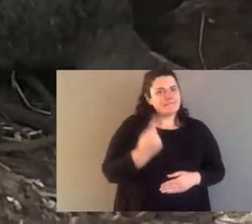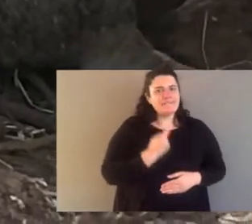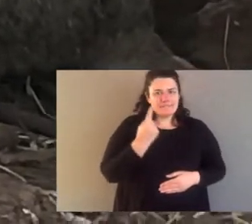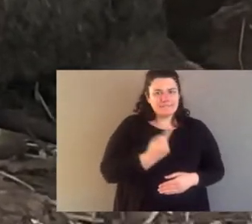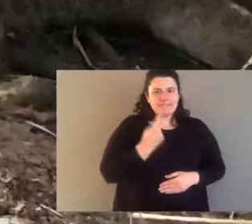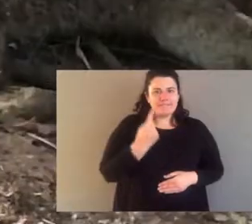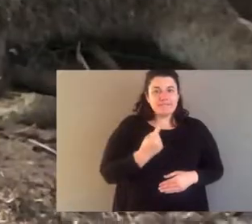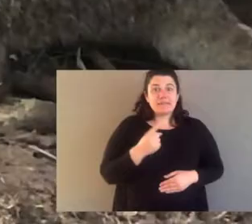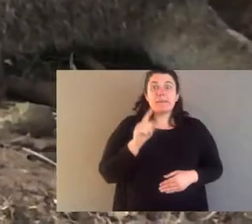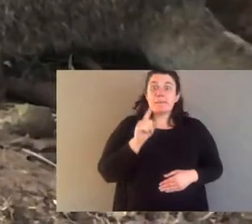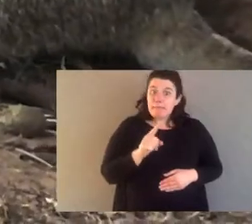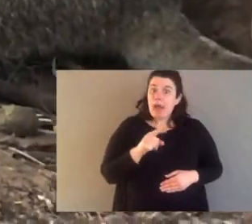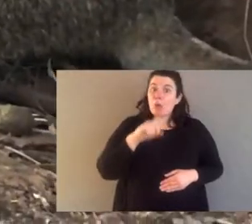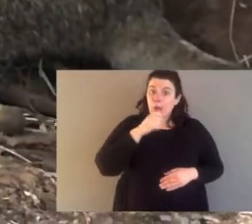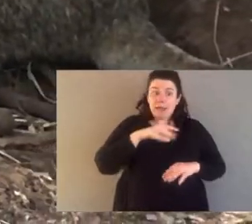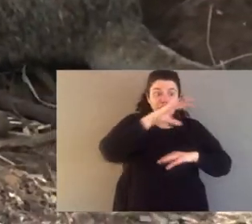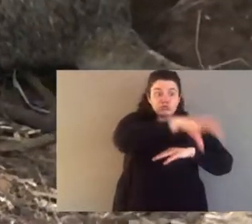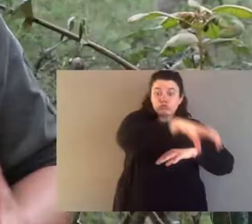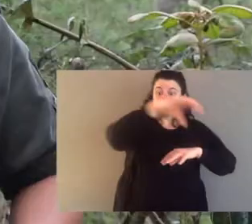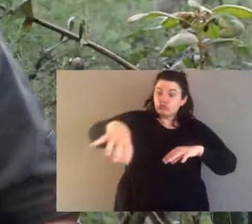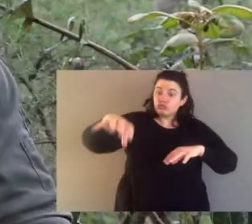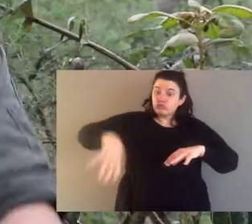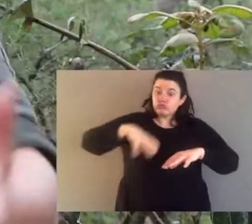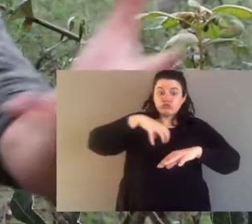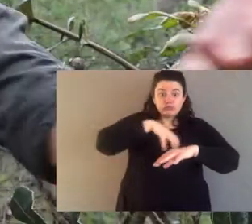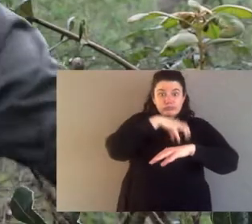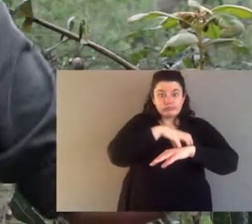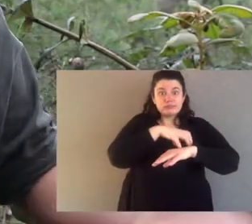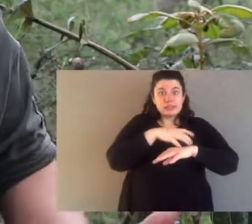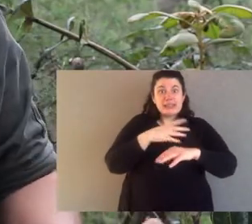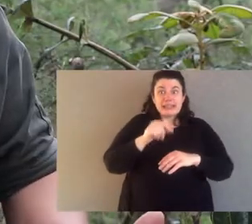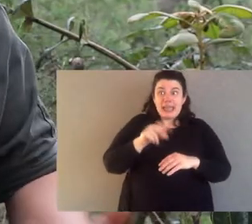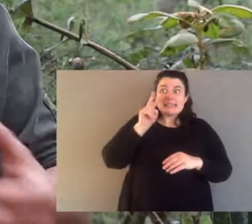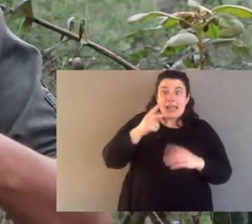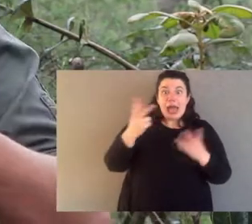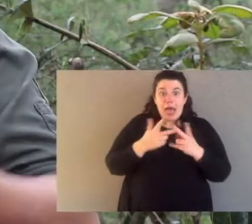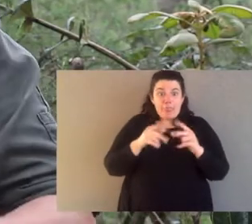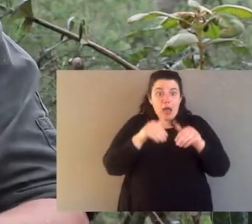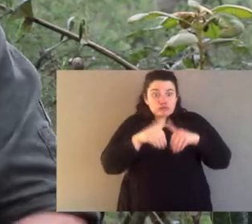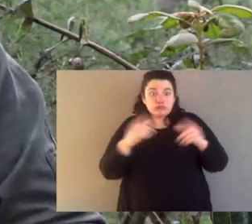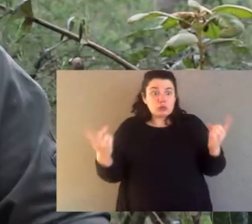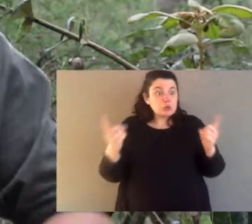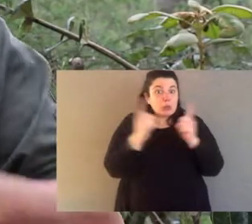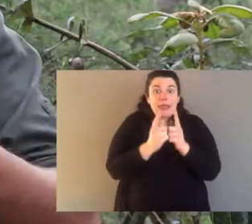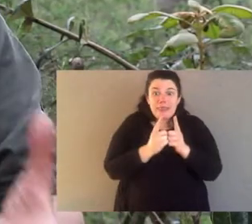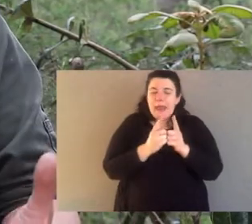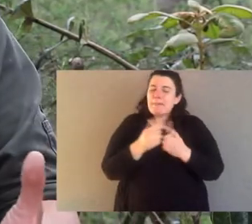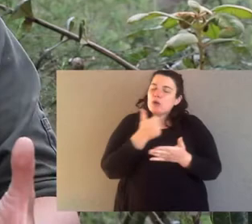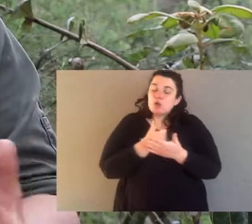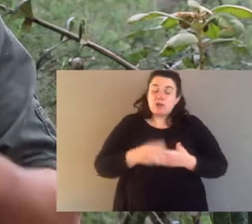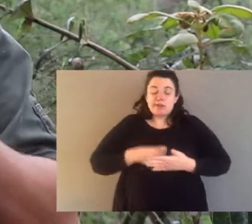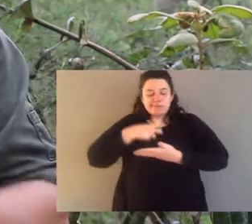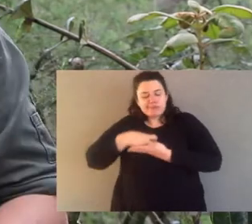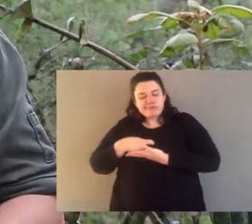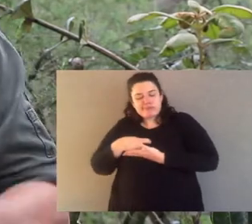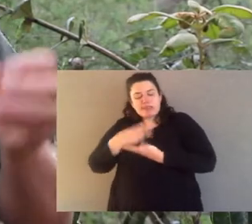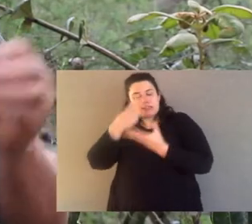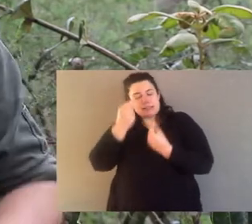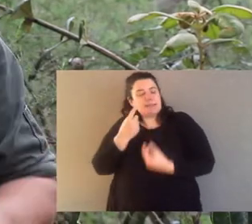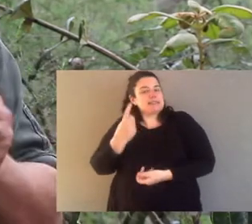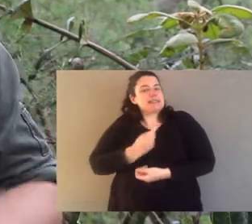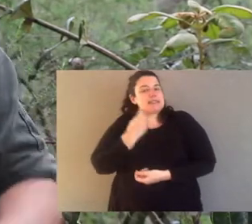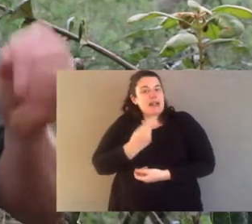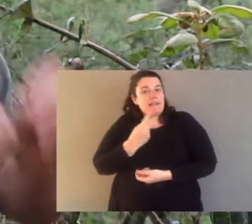known as solitary. They live by themselves. But you will have colonies. So, there is social interaction, but typically,